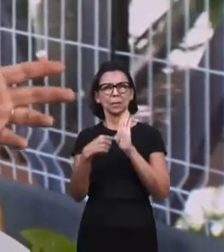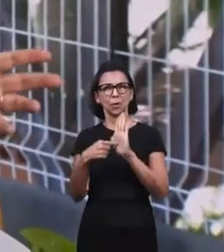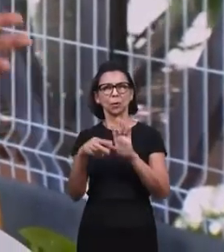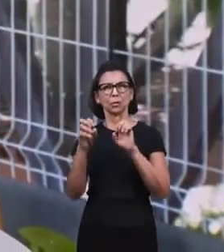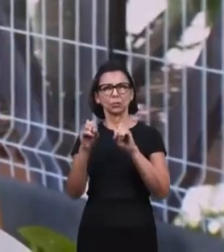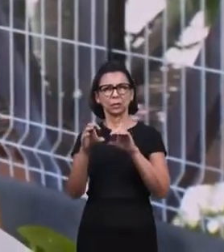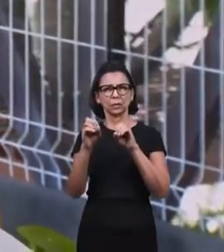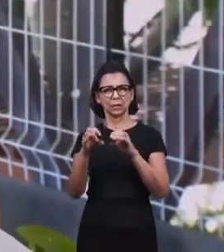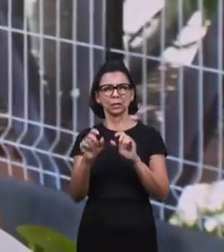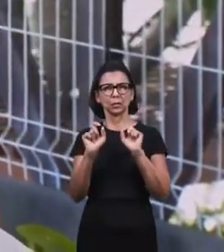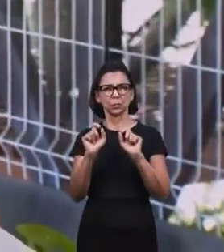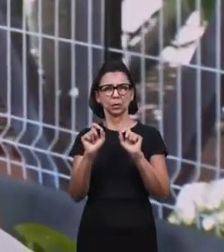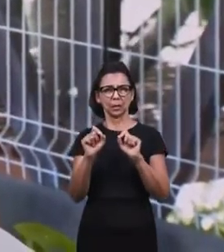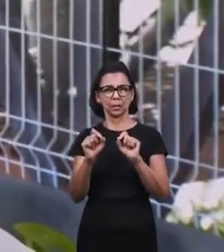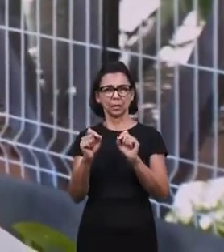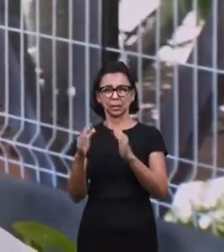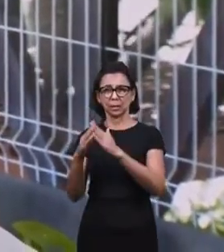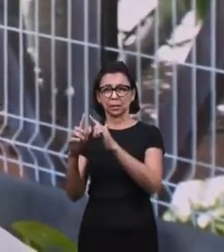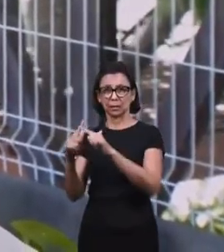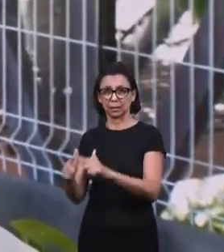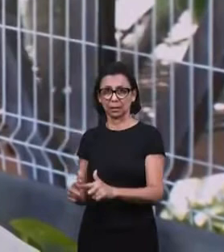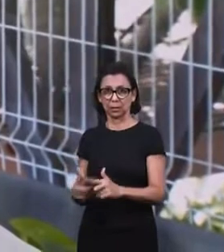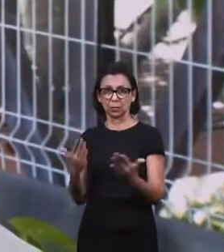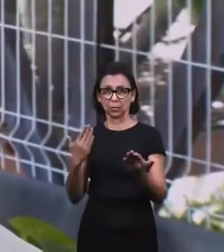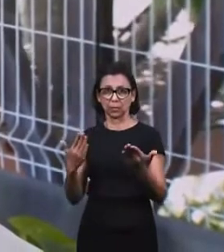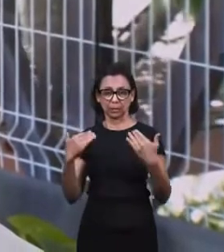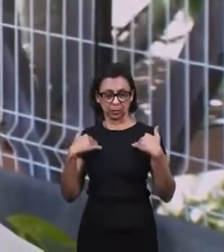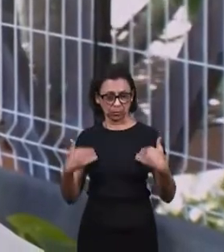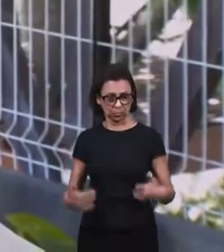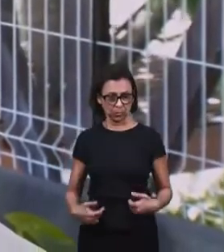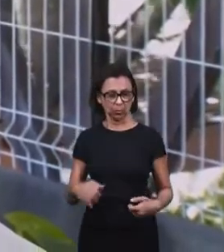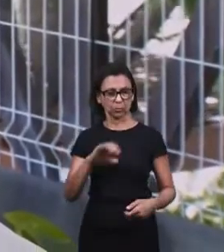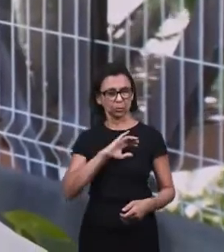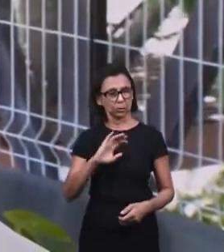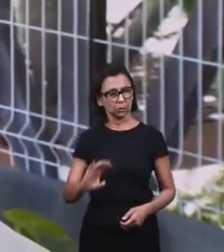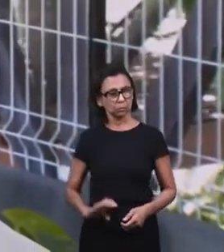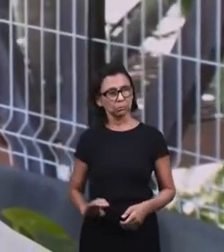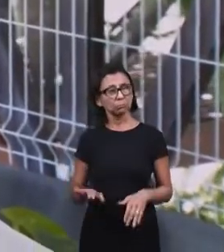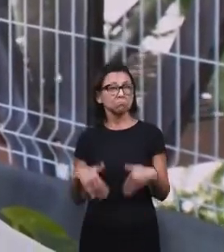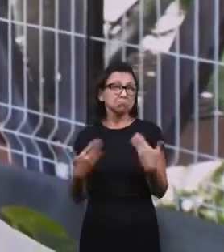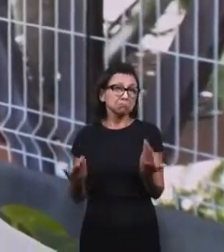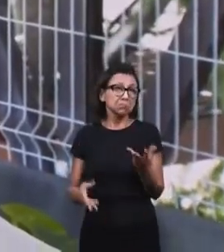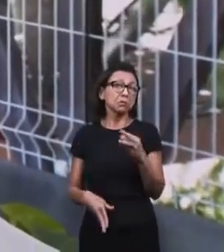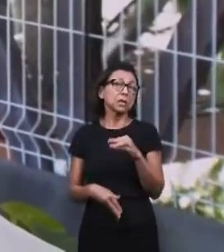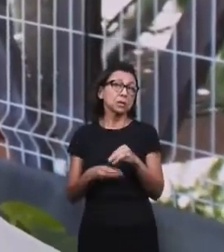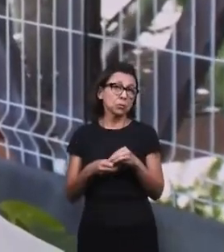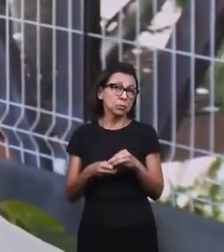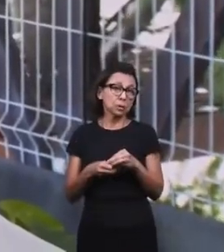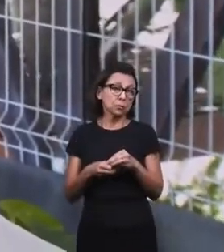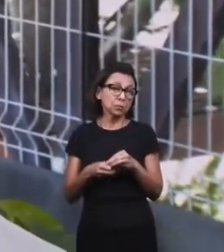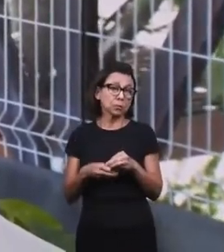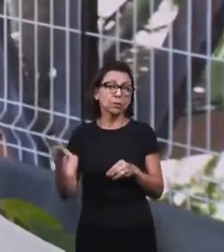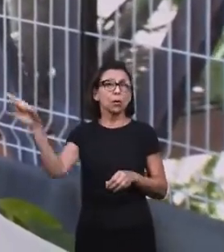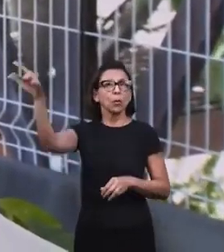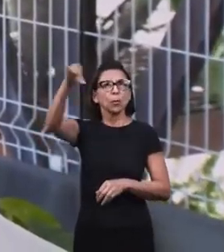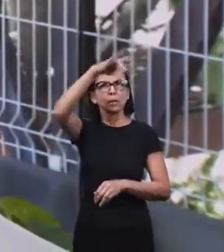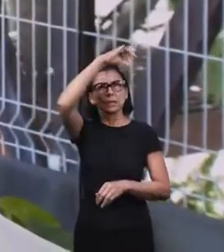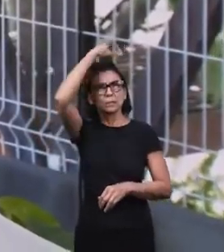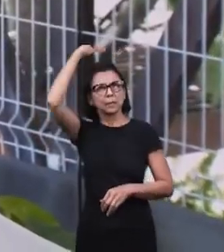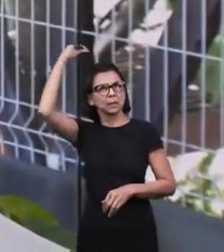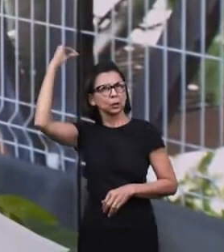church is the body of Christ. We understand that God's Holy Spirit is inclusive. That is, includes.